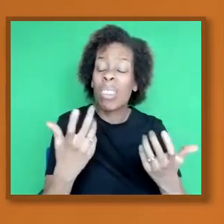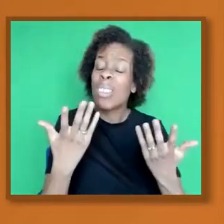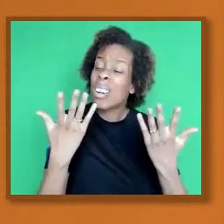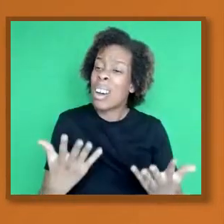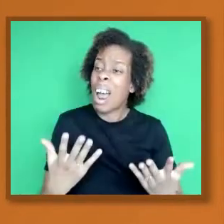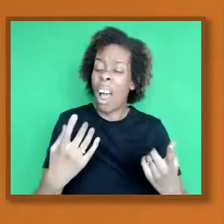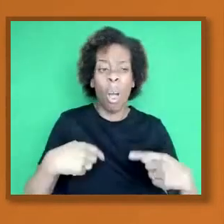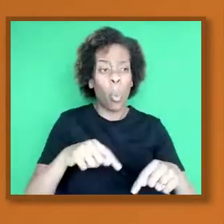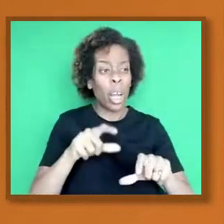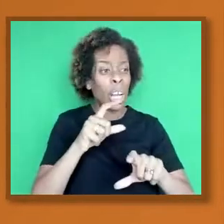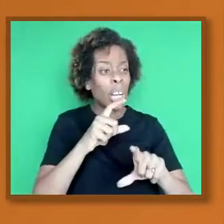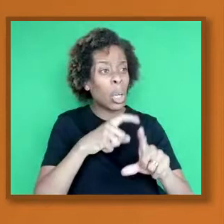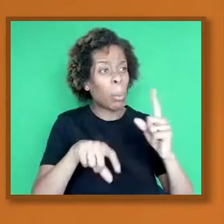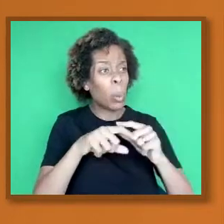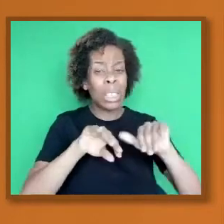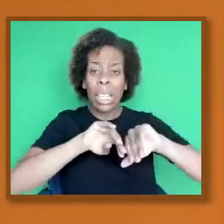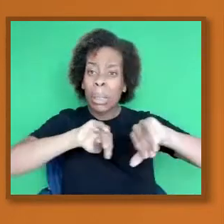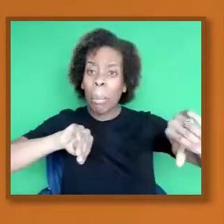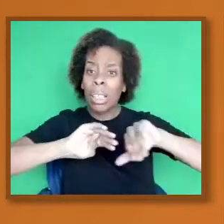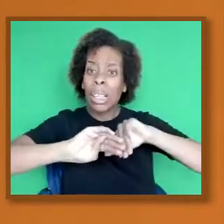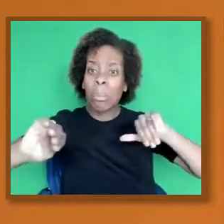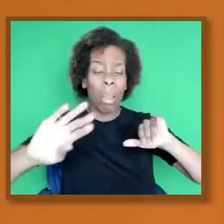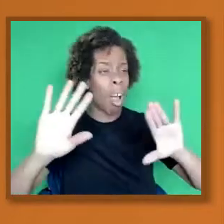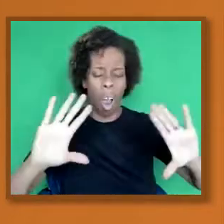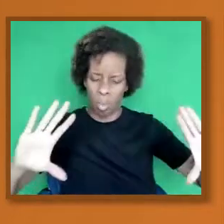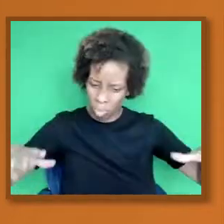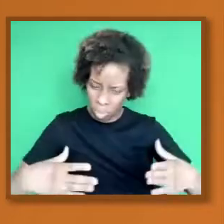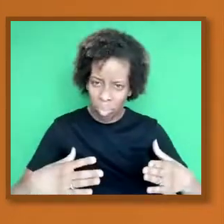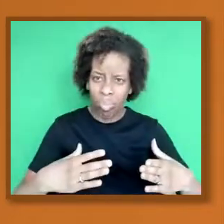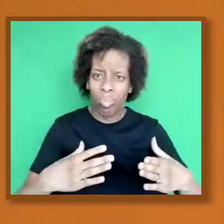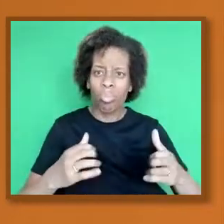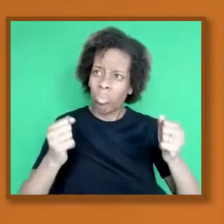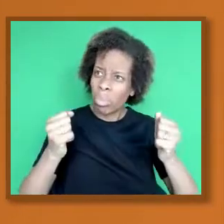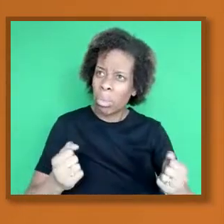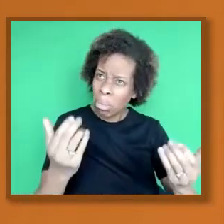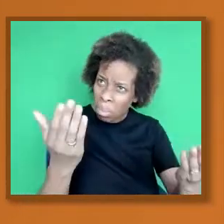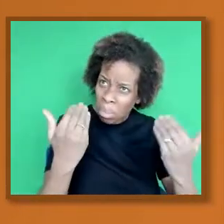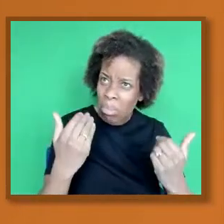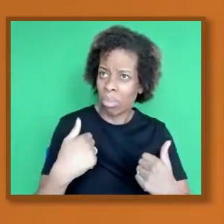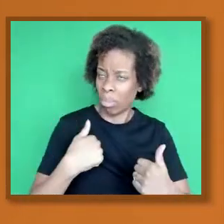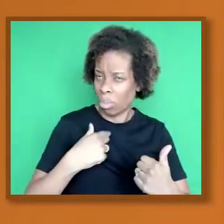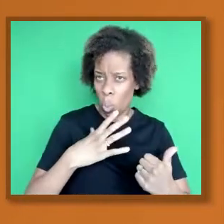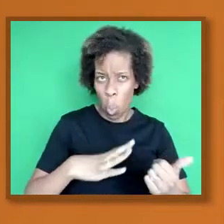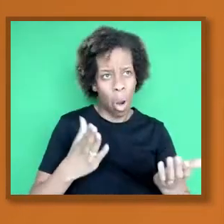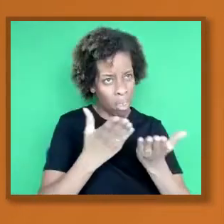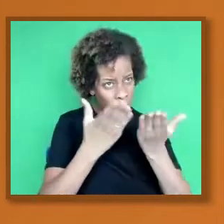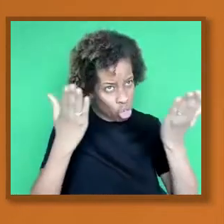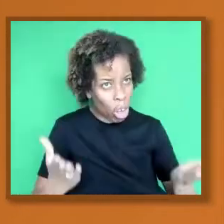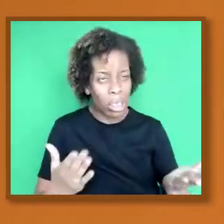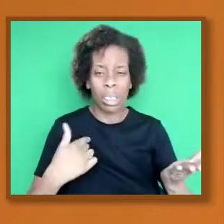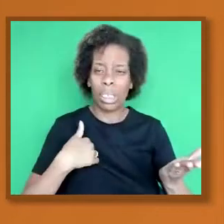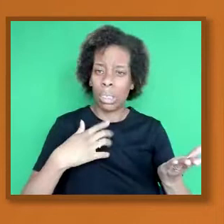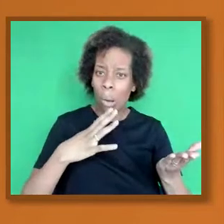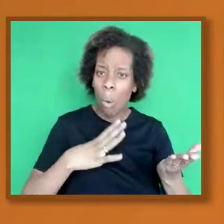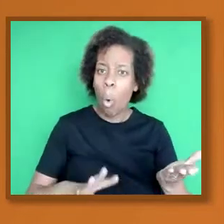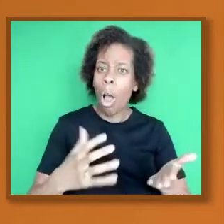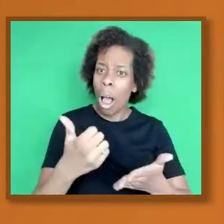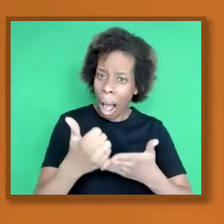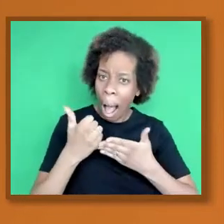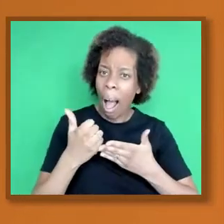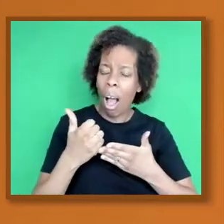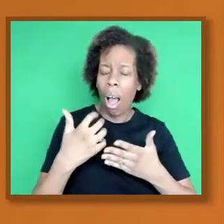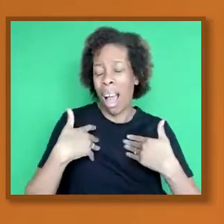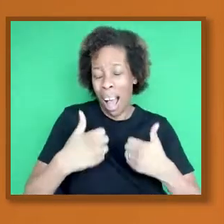and to demand health equality for all our communities. But particularly those